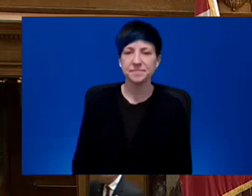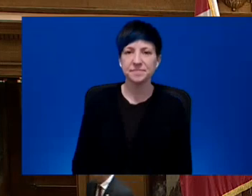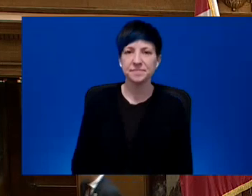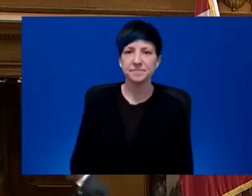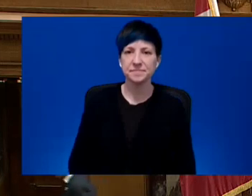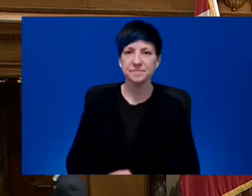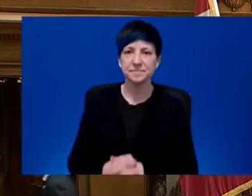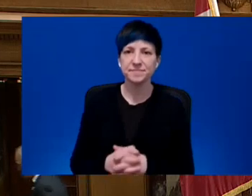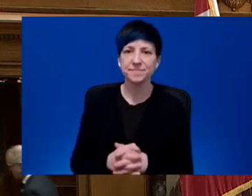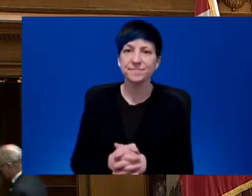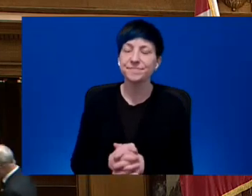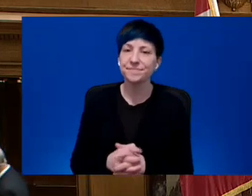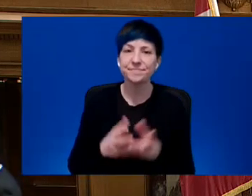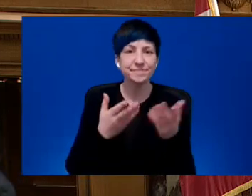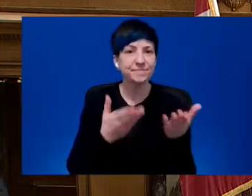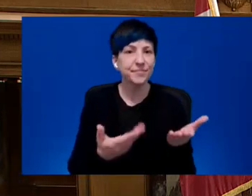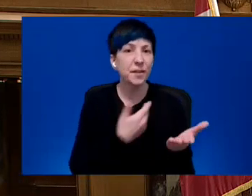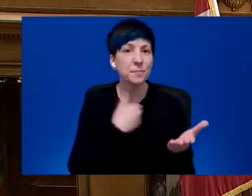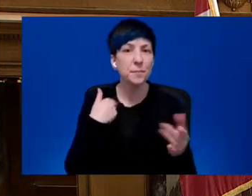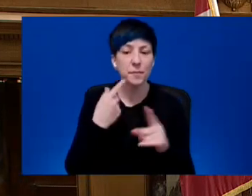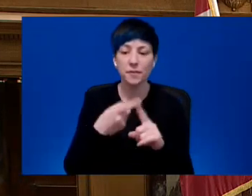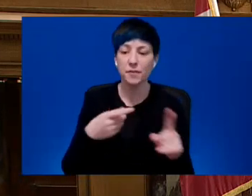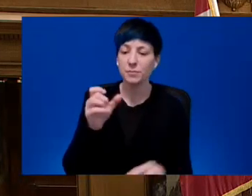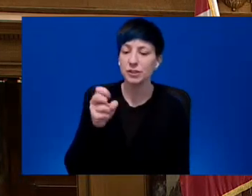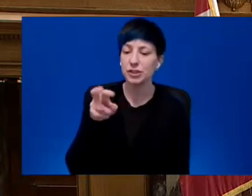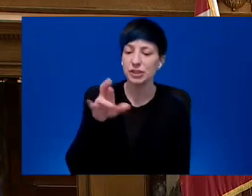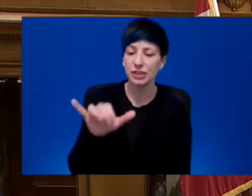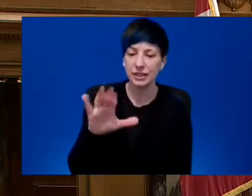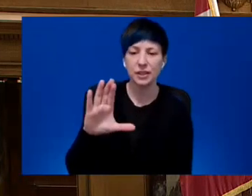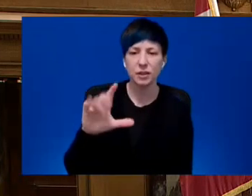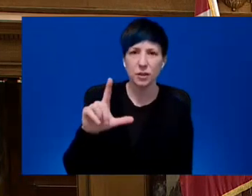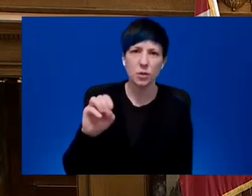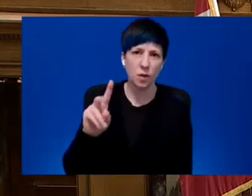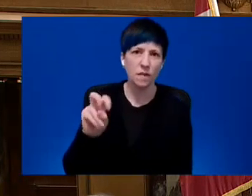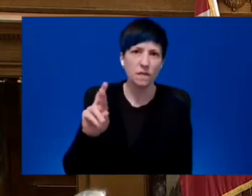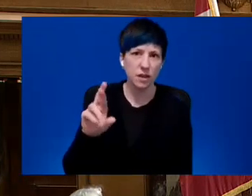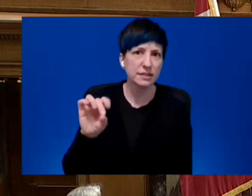I invite the member of Surrey Cloverdale to lead the House in prayer or reflection.